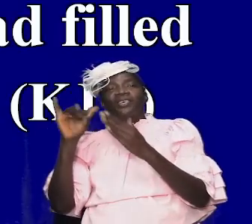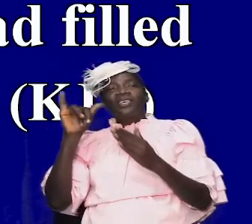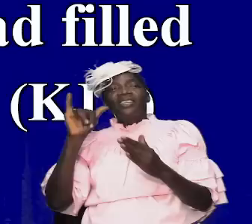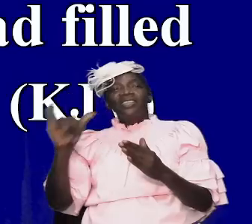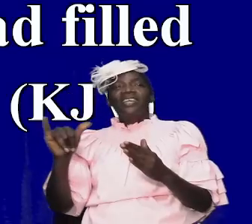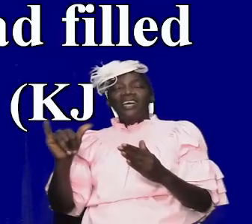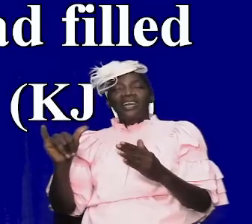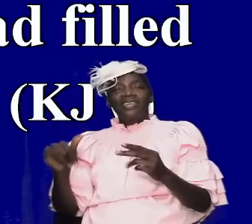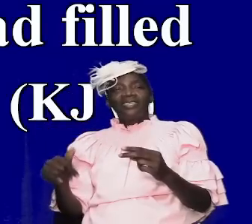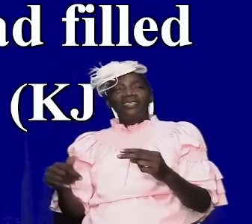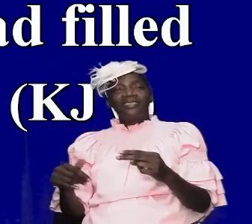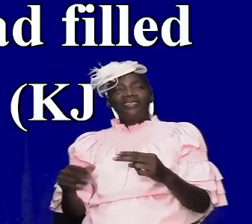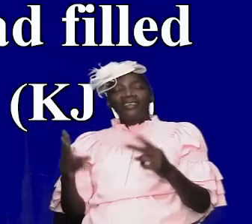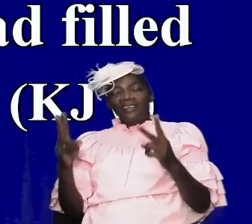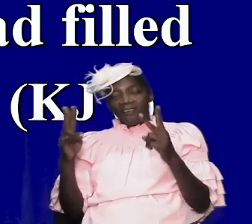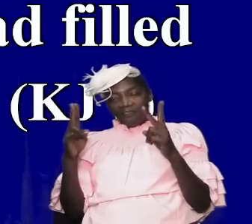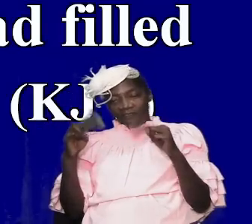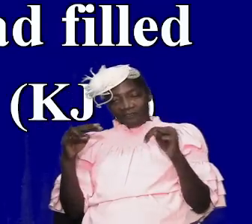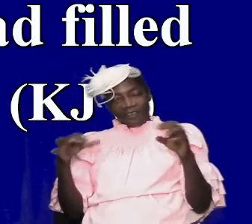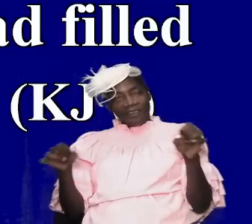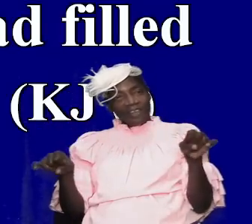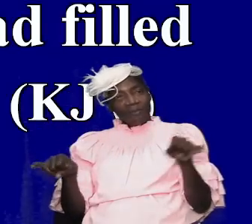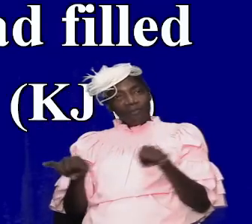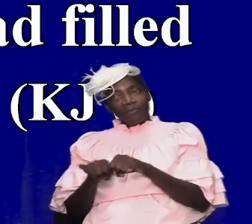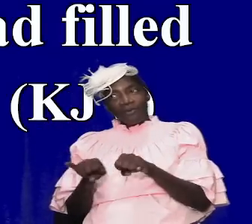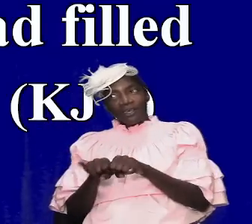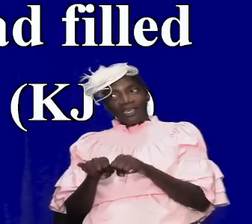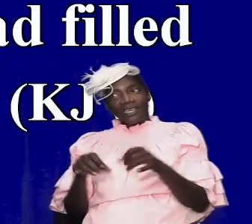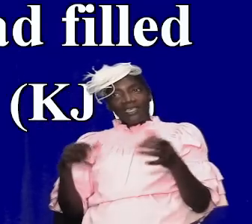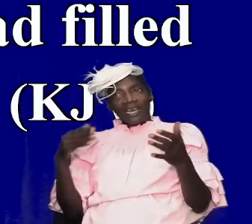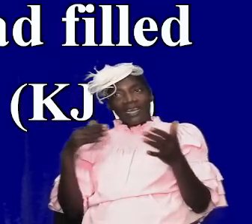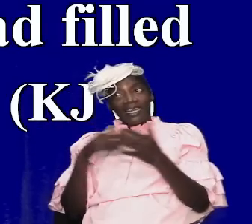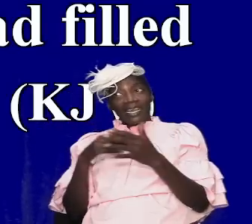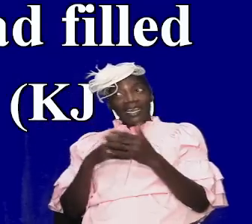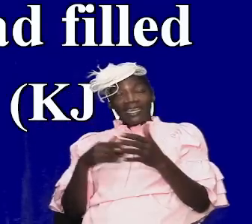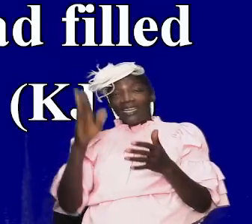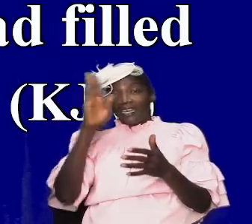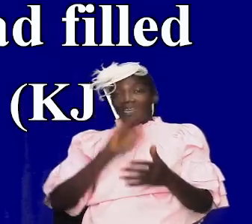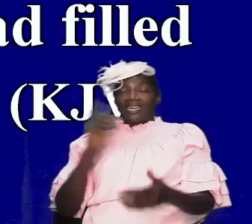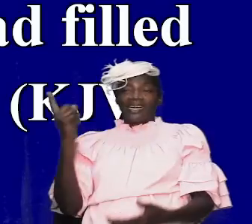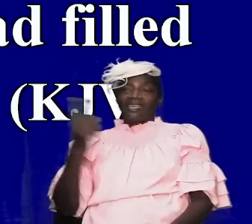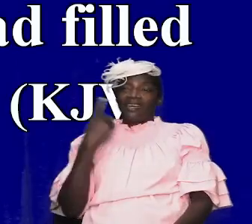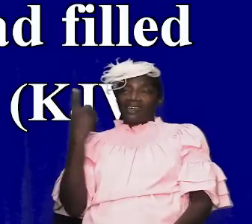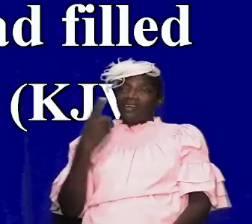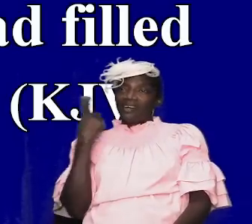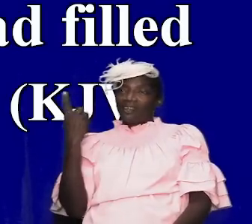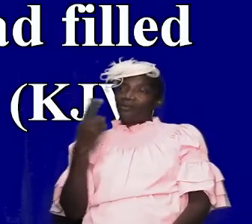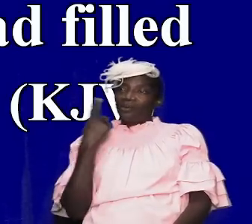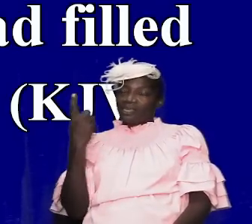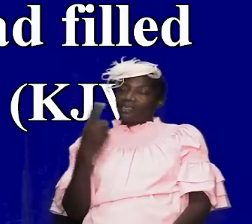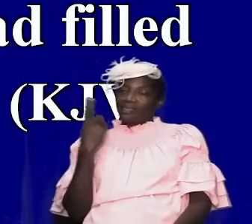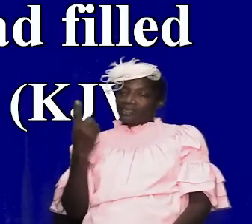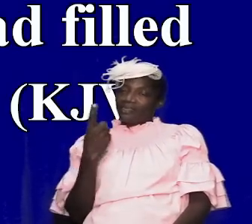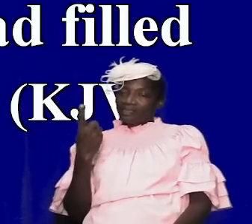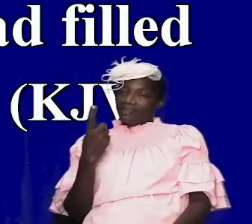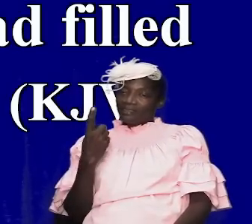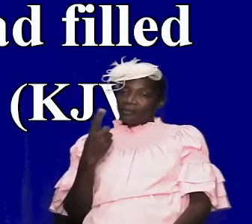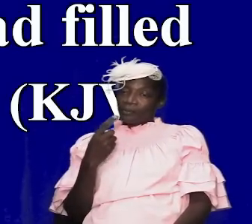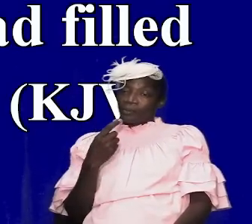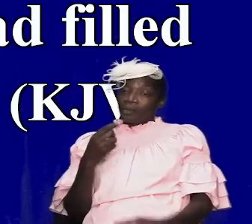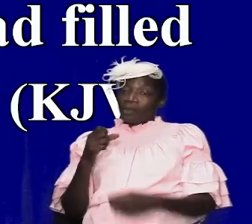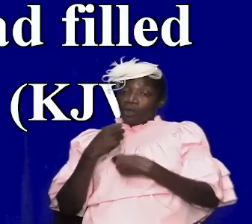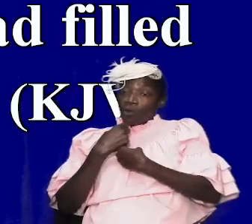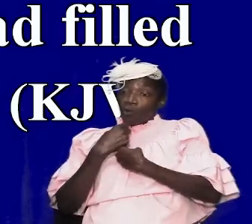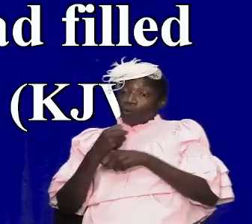is very significant because again god always somehow once the tabernacle is set right